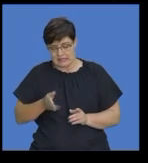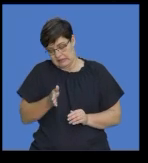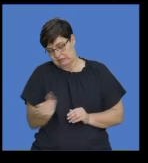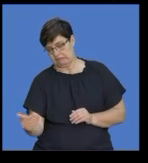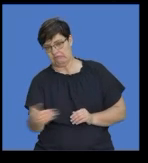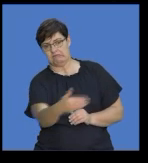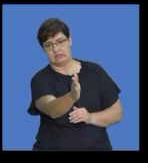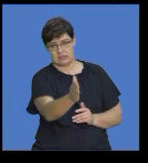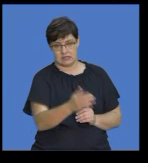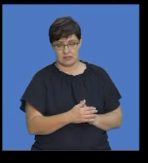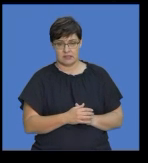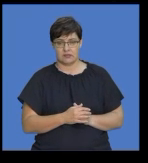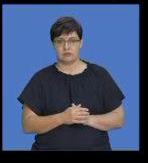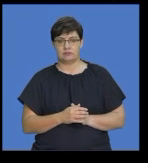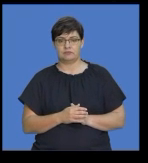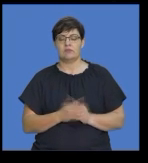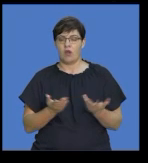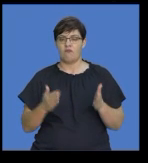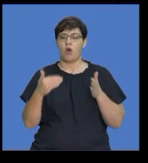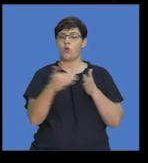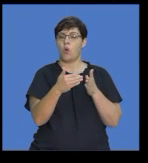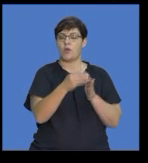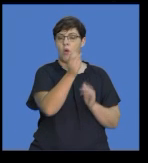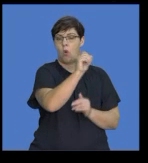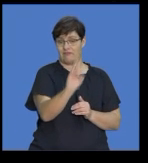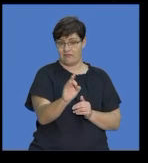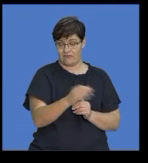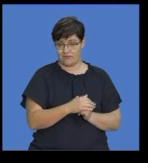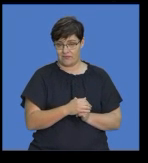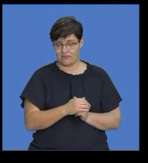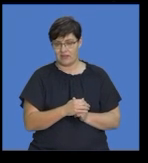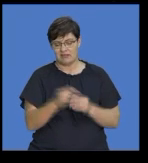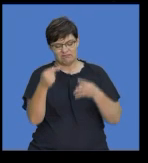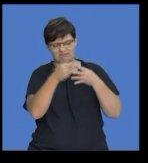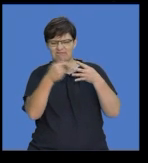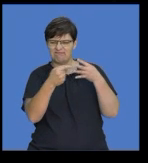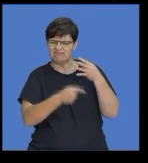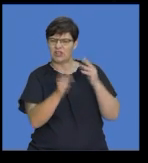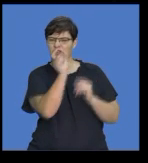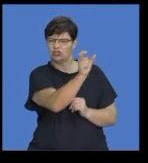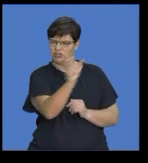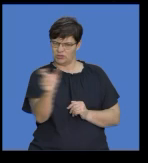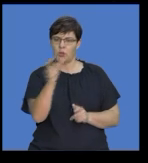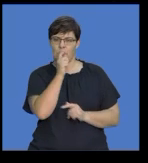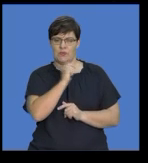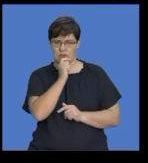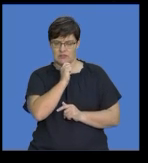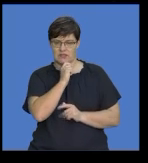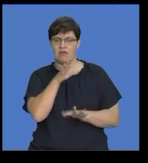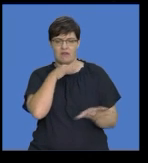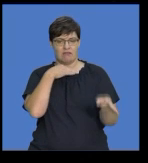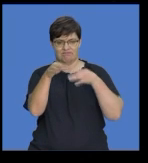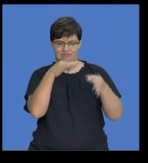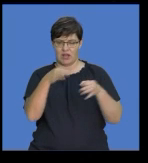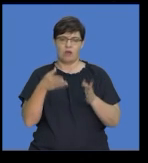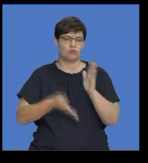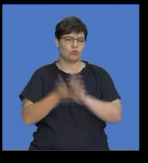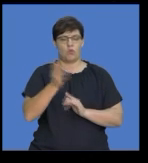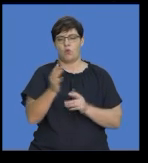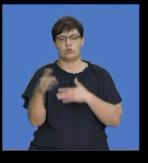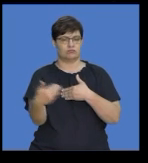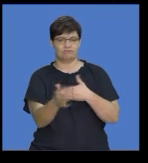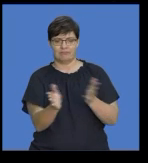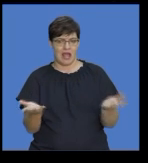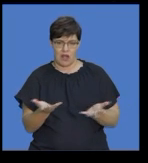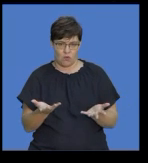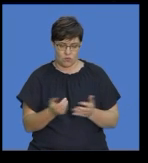on the corner of so these are the terms that we would use when we are giving directions which is very very important to understand and also